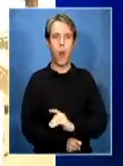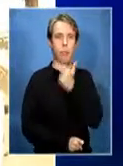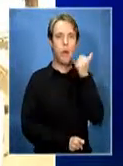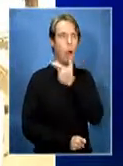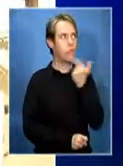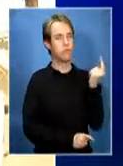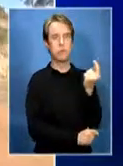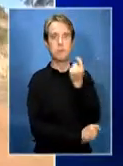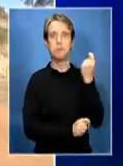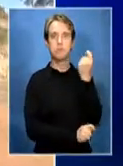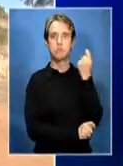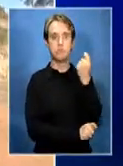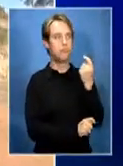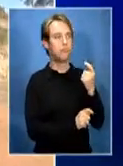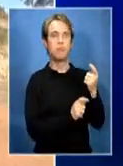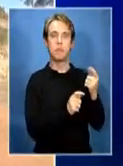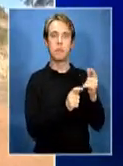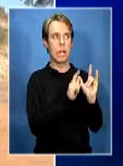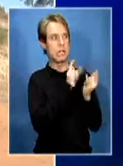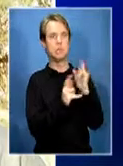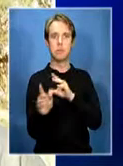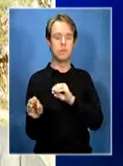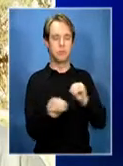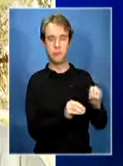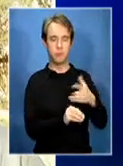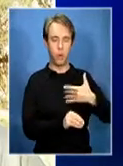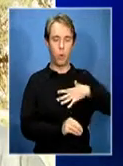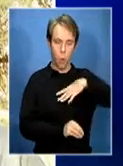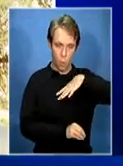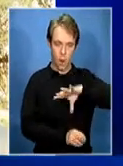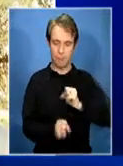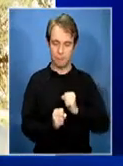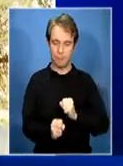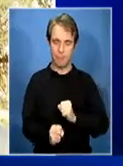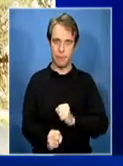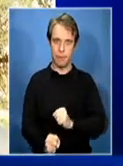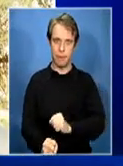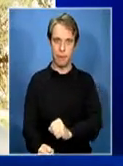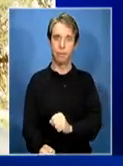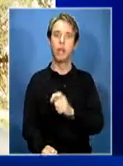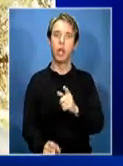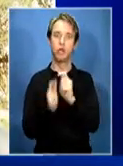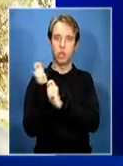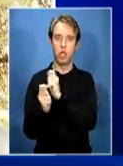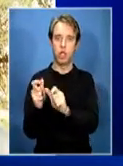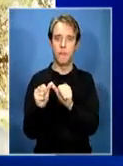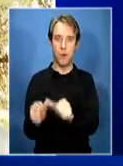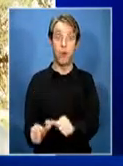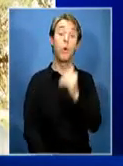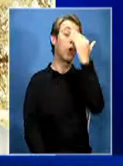as they are deeply attached to their roots and culture. We know that there was challenges of housing.